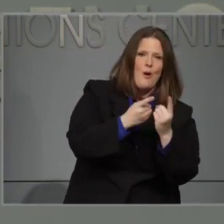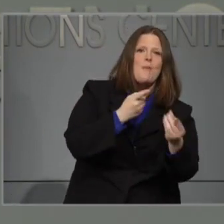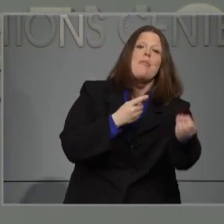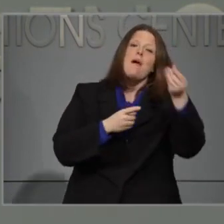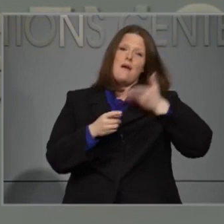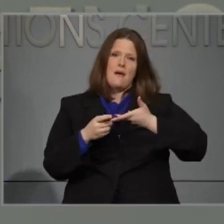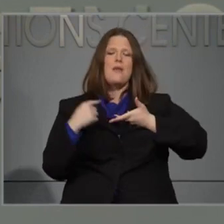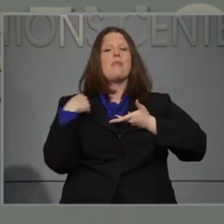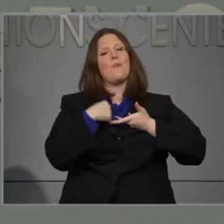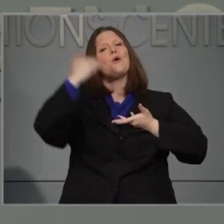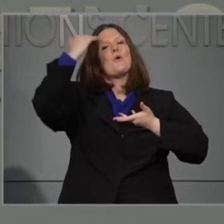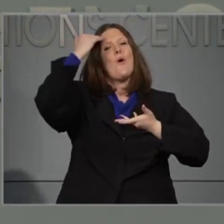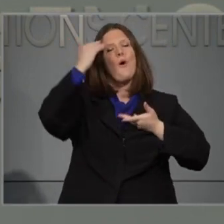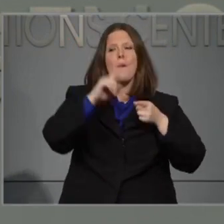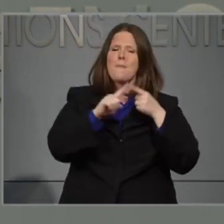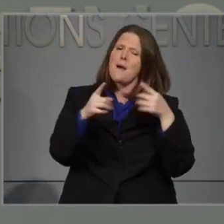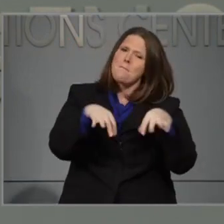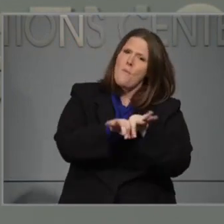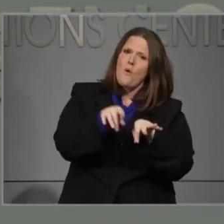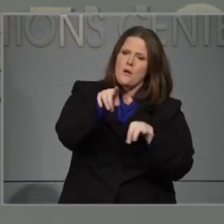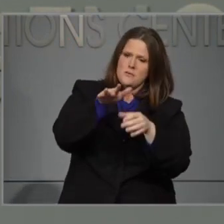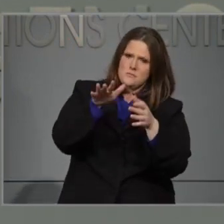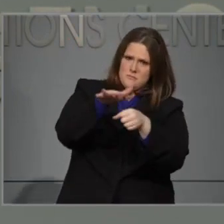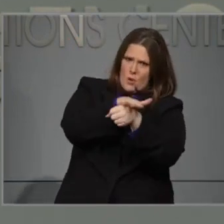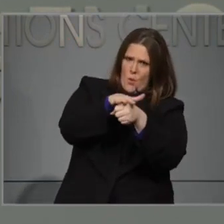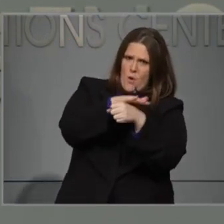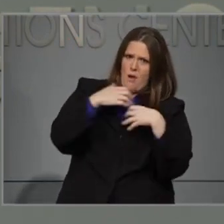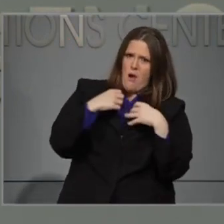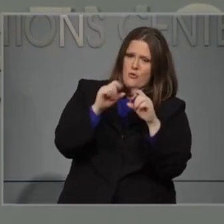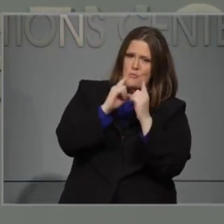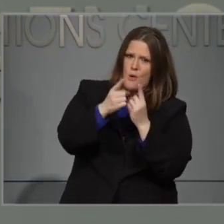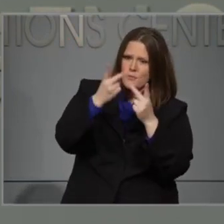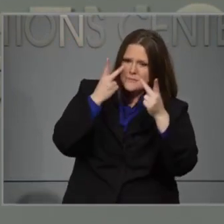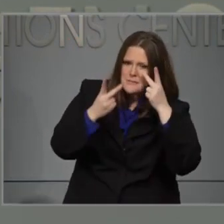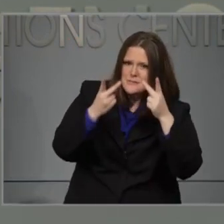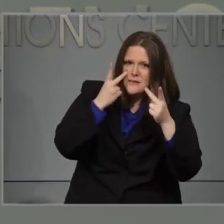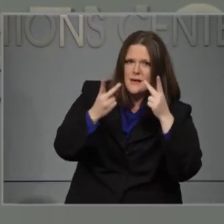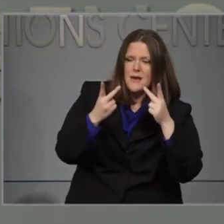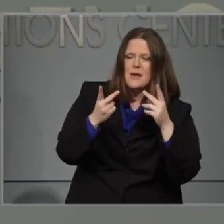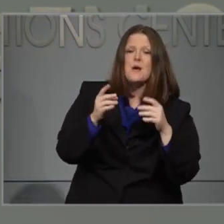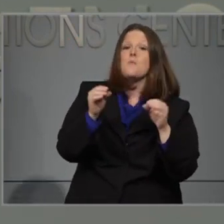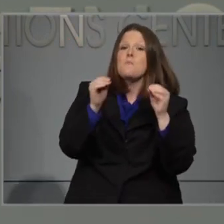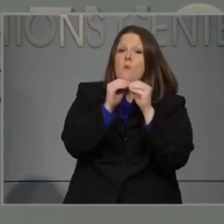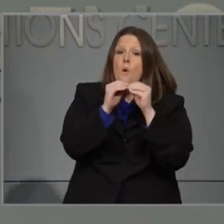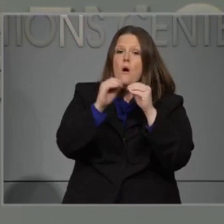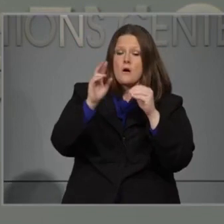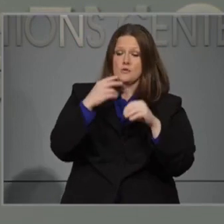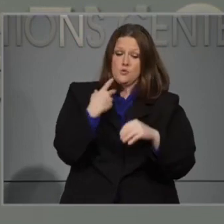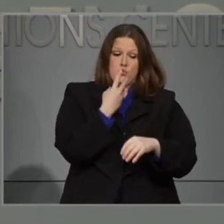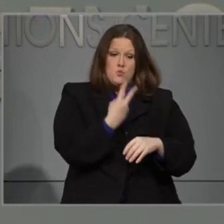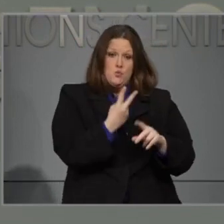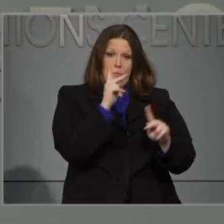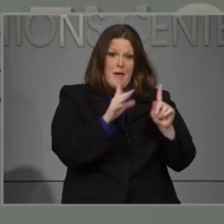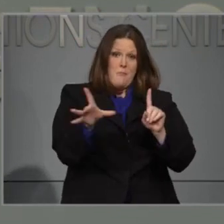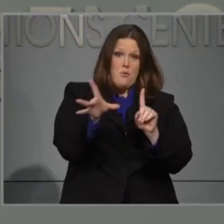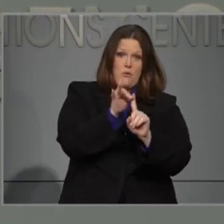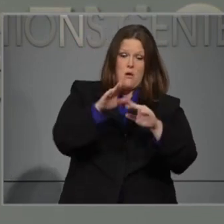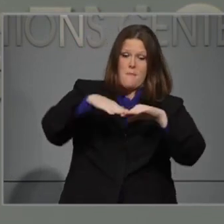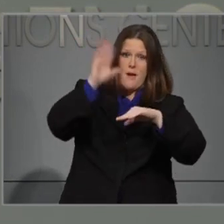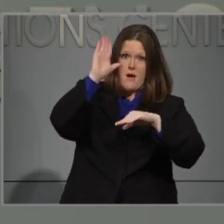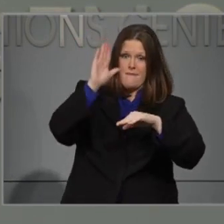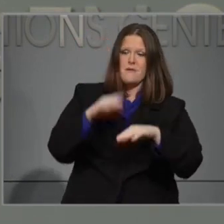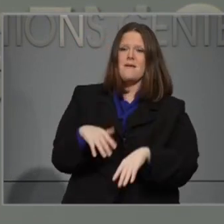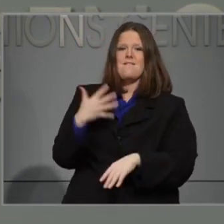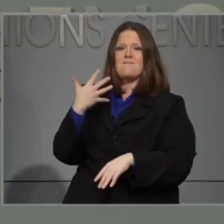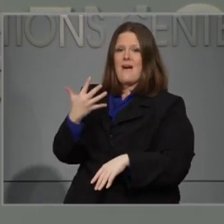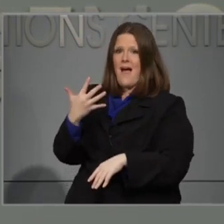folks to get in touch with your local health department. If you are seeing more than two cases, which is an outbreak, or five, which